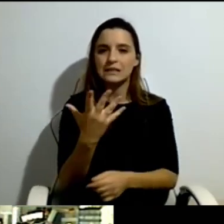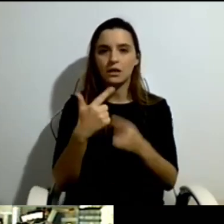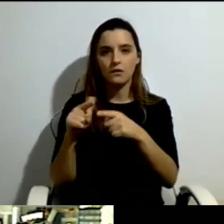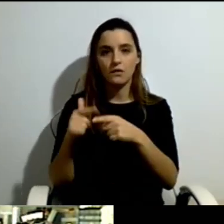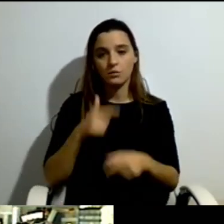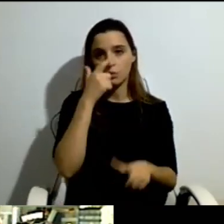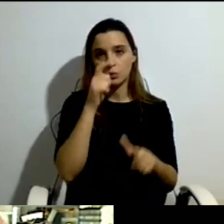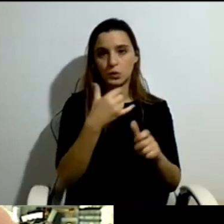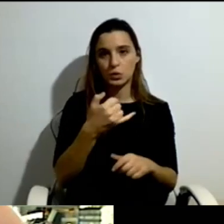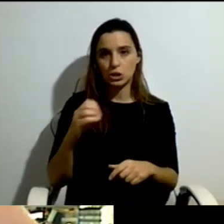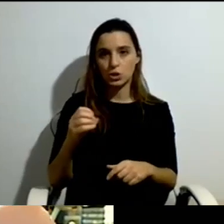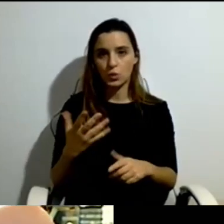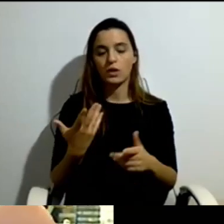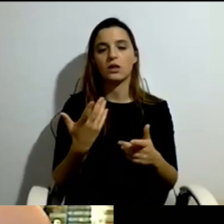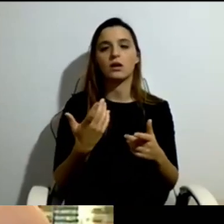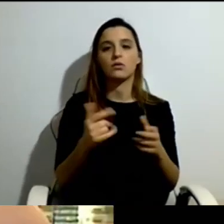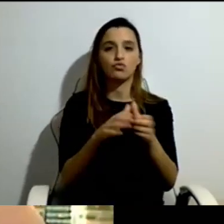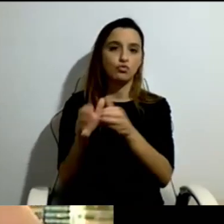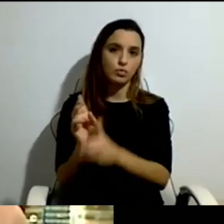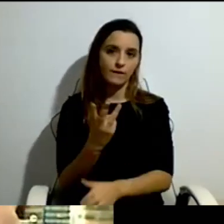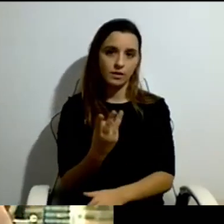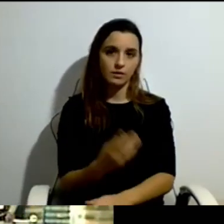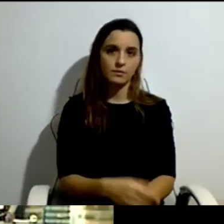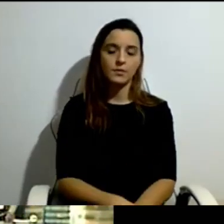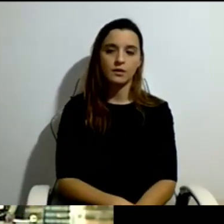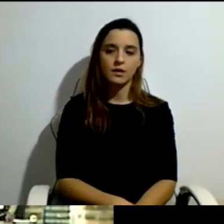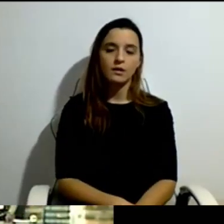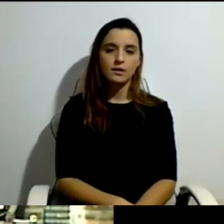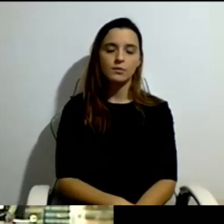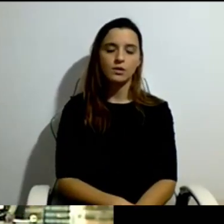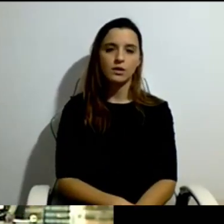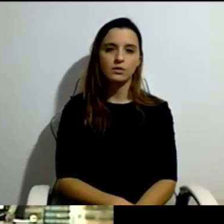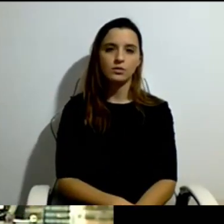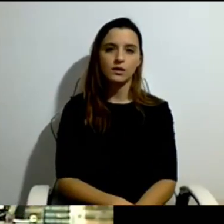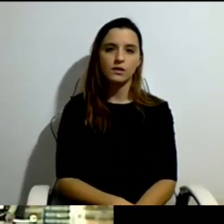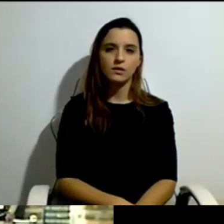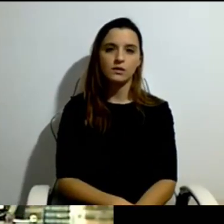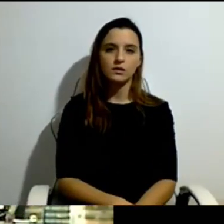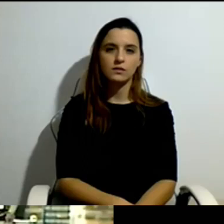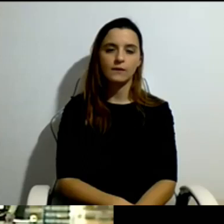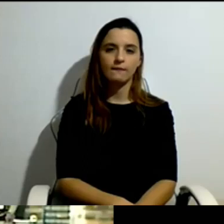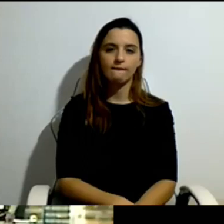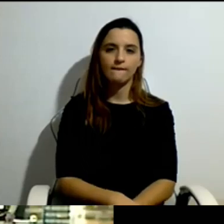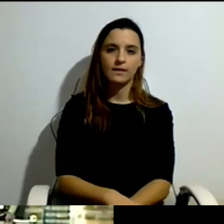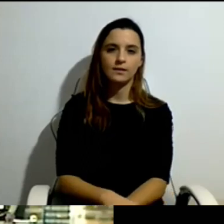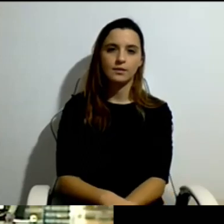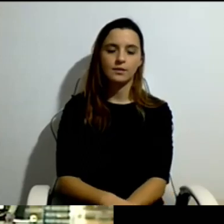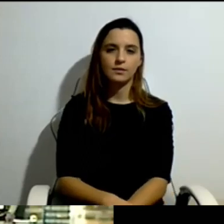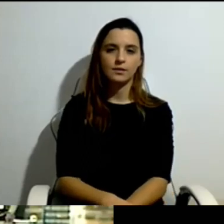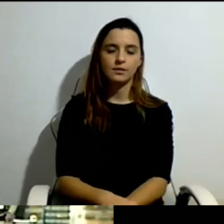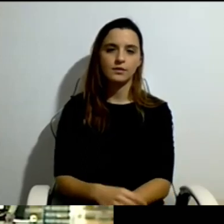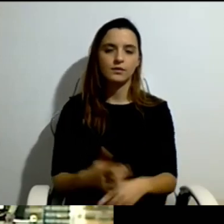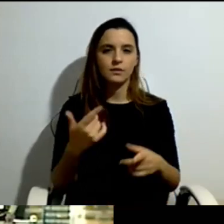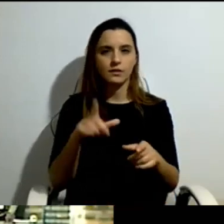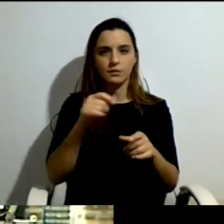including is it good for the people who work with disability today and so on and so on. But the